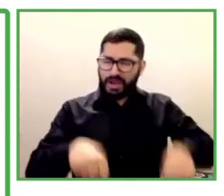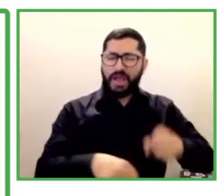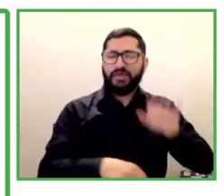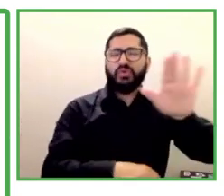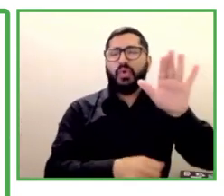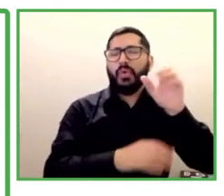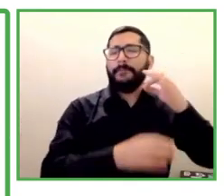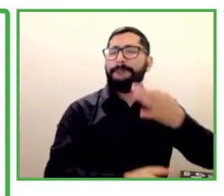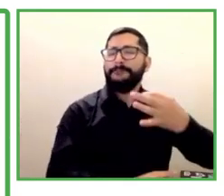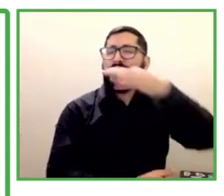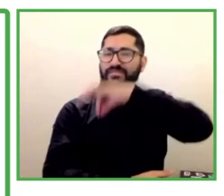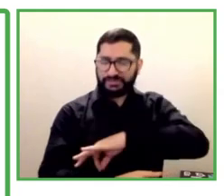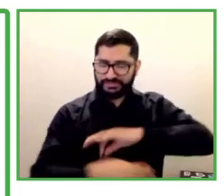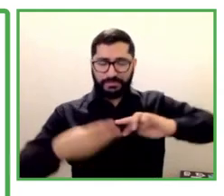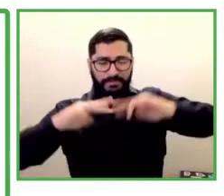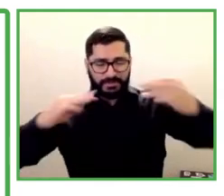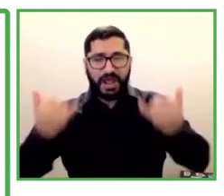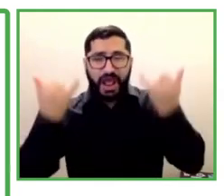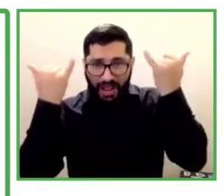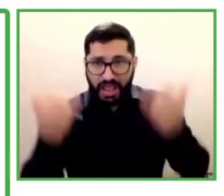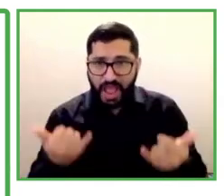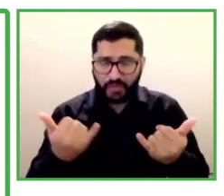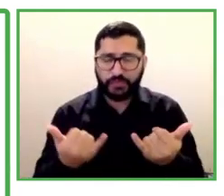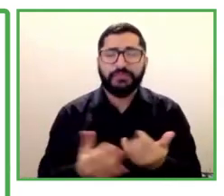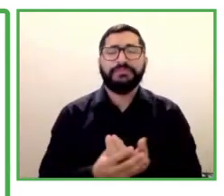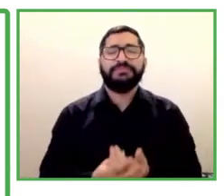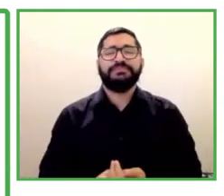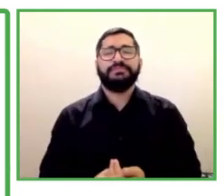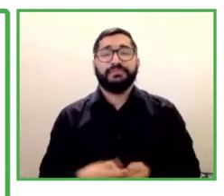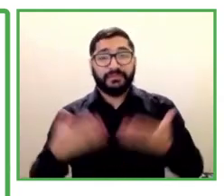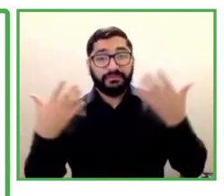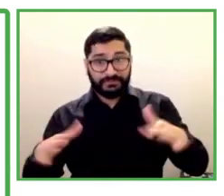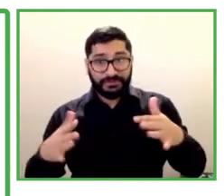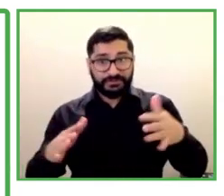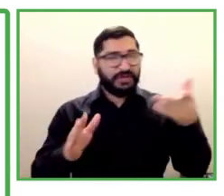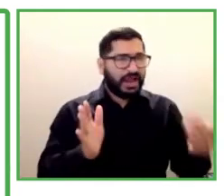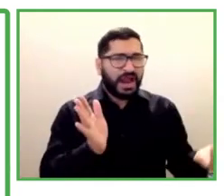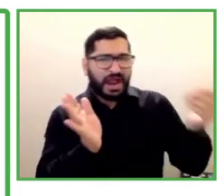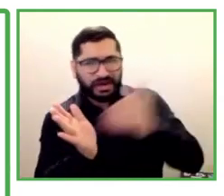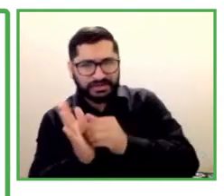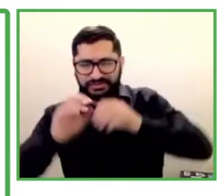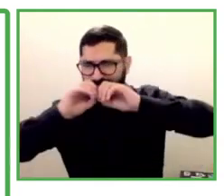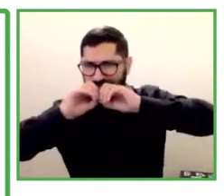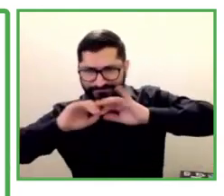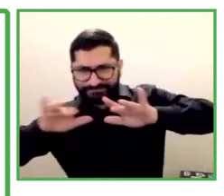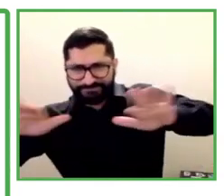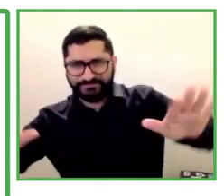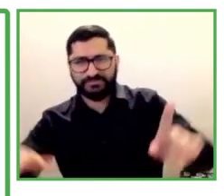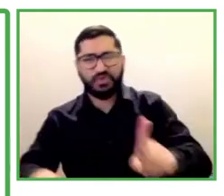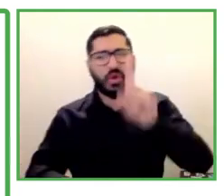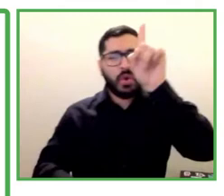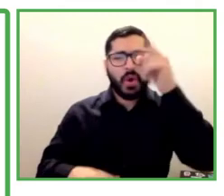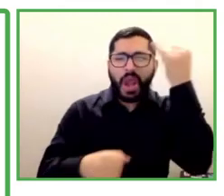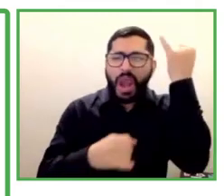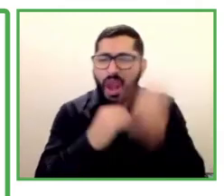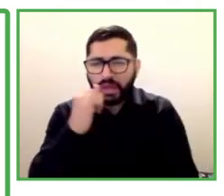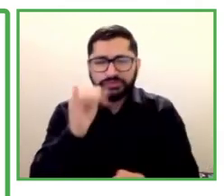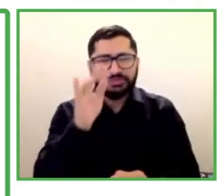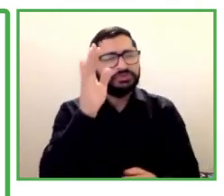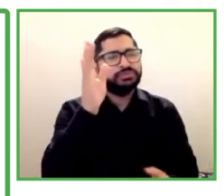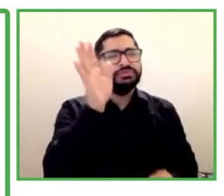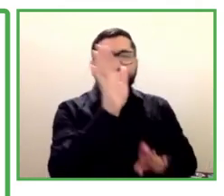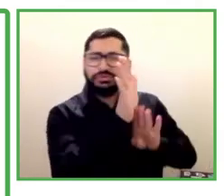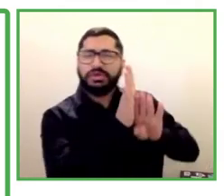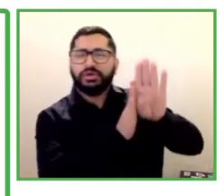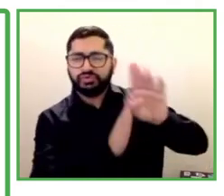In fact, one of the latest developments that we have accomplished is that we are in talks with an organization from